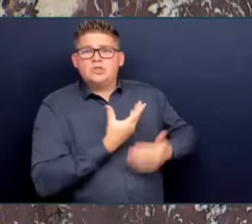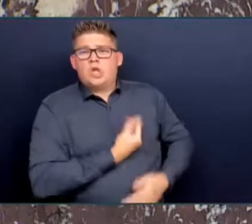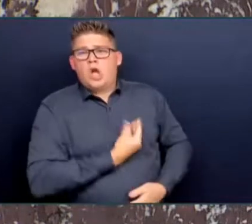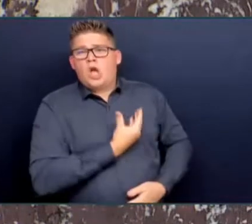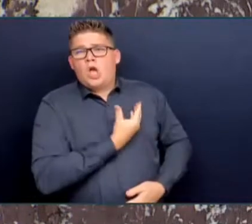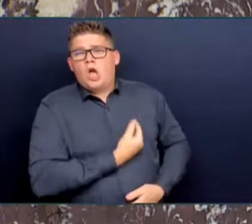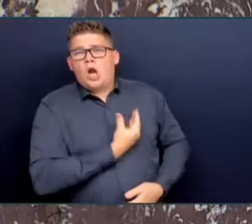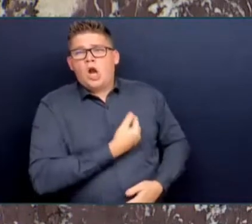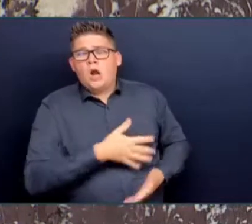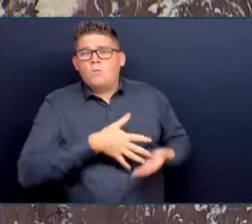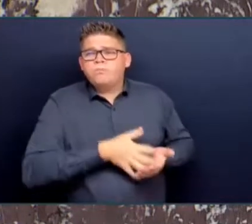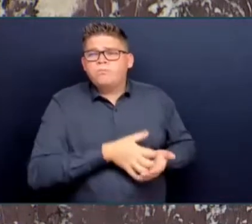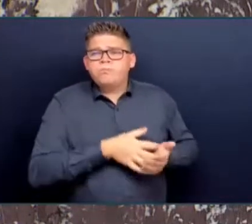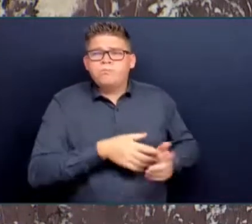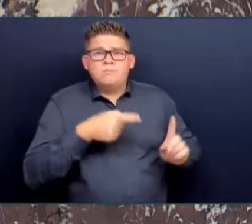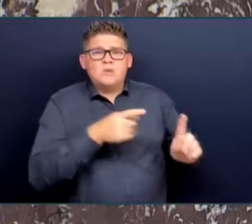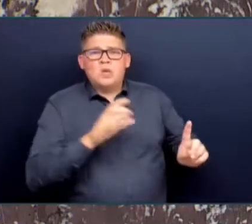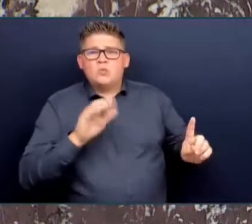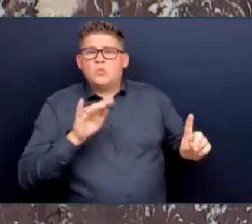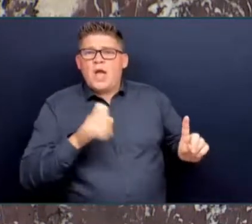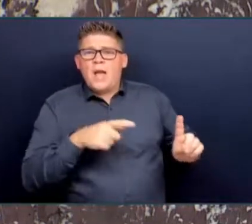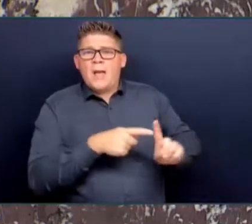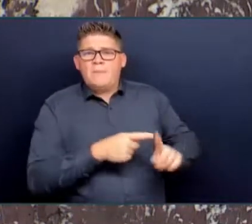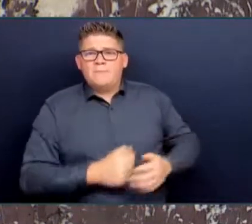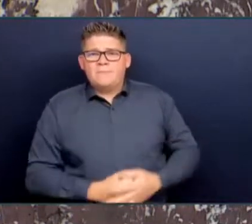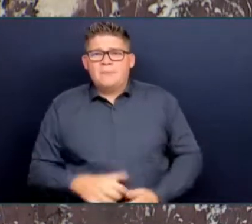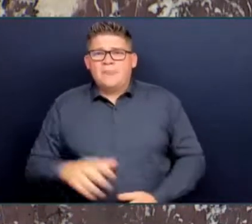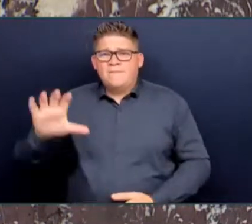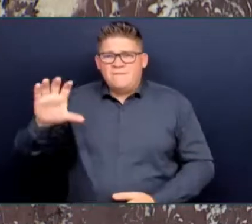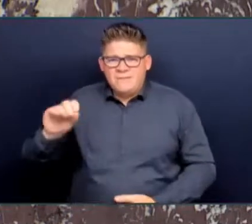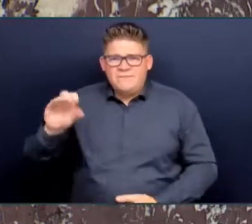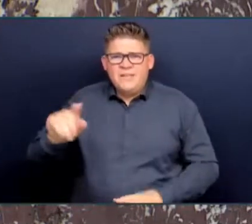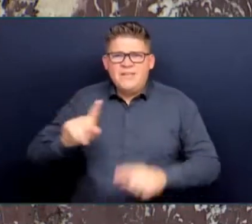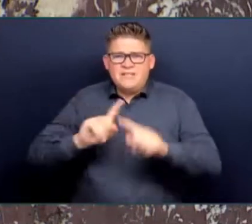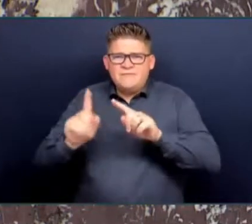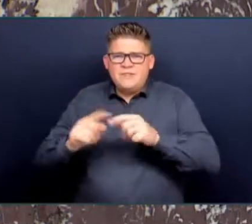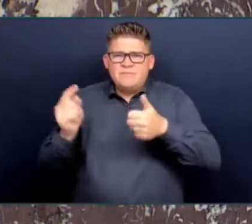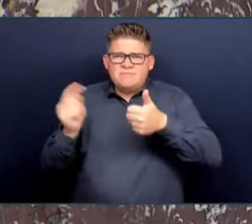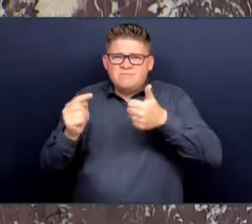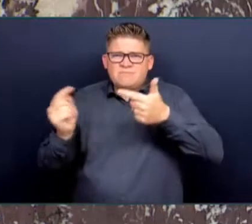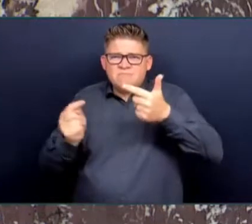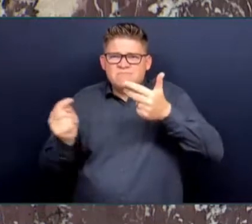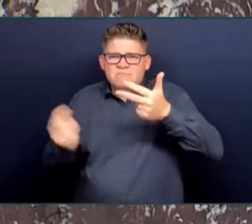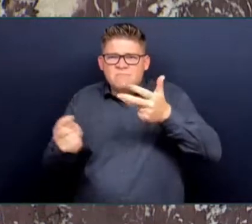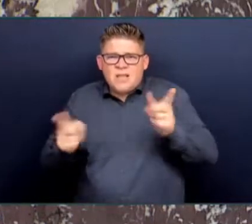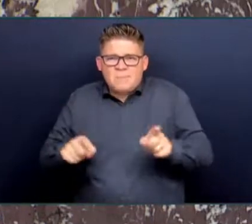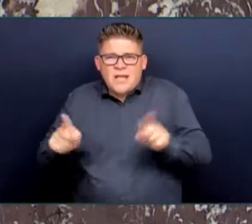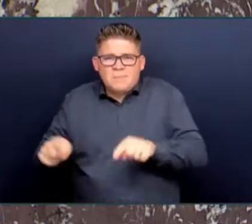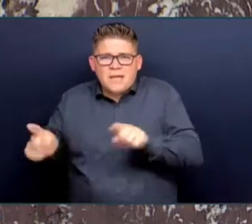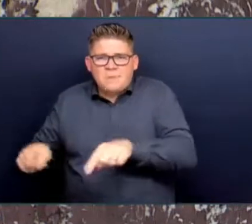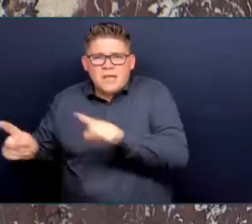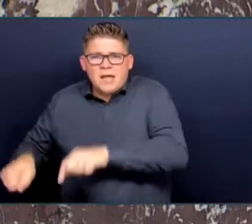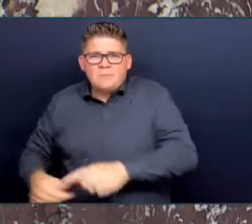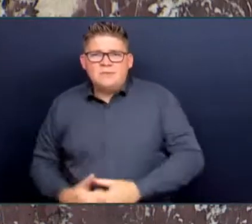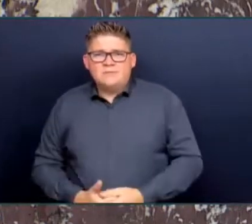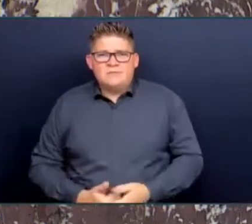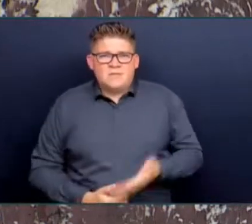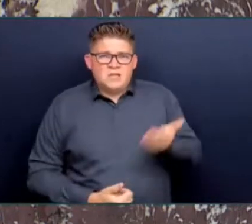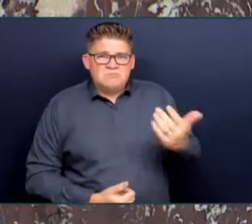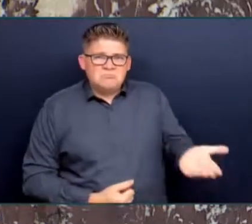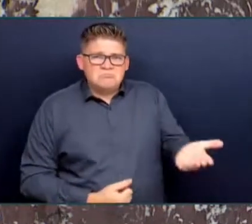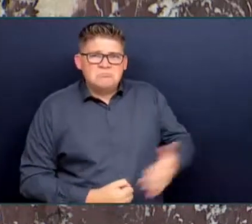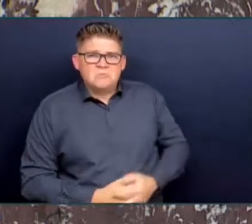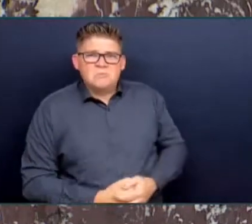assaulted before the NDP puts the rights of people to feel safe in their communities above the rights of violent, prolific offenders